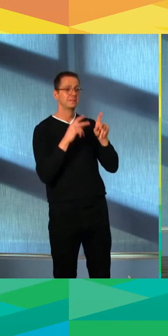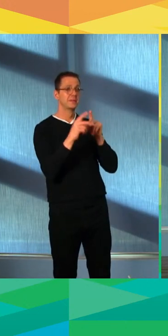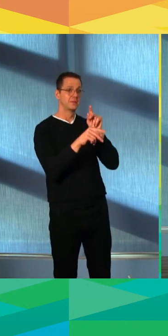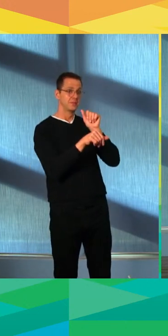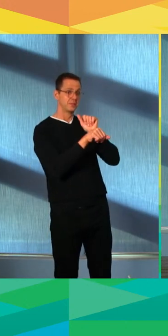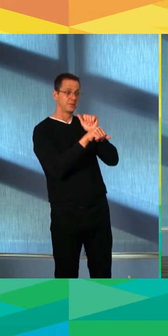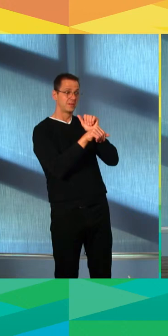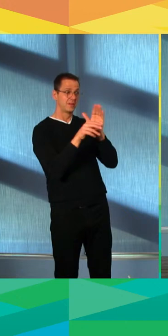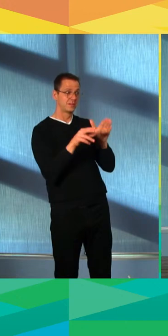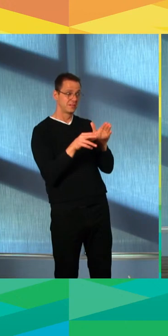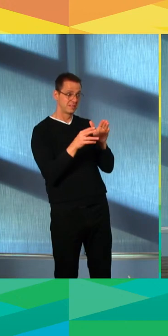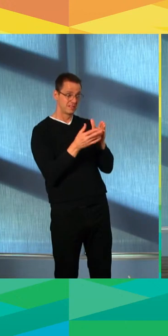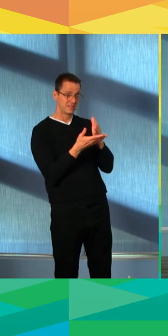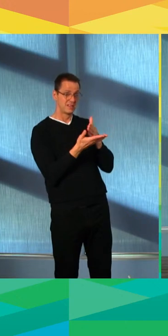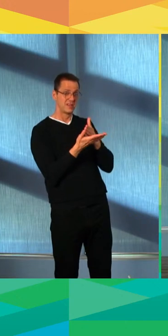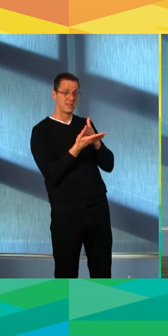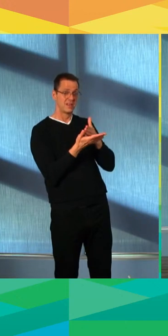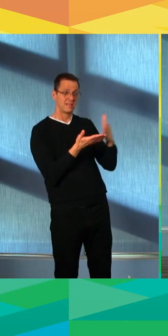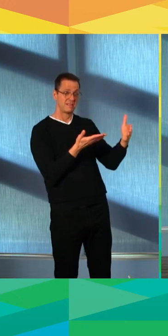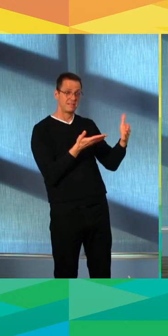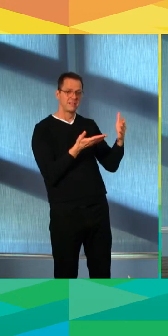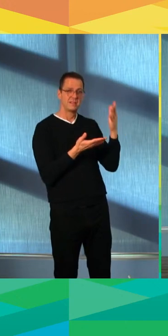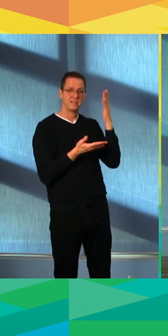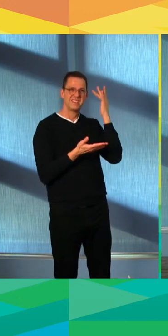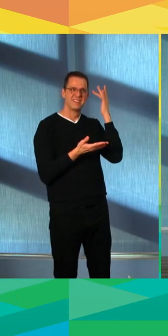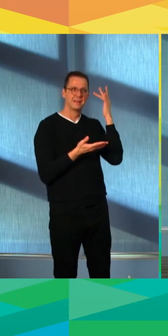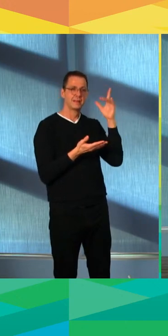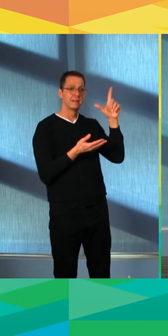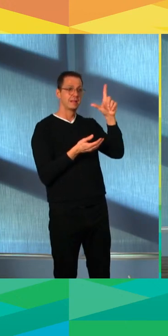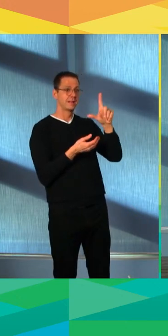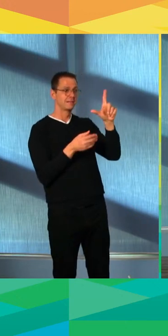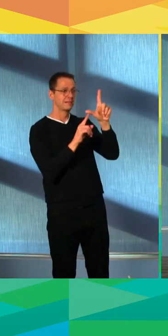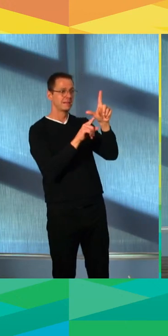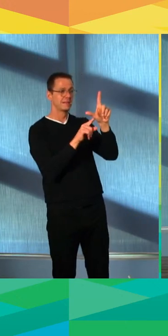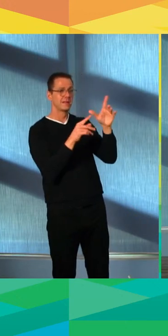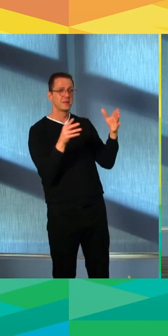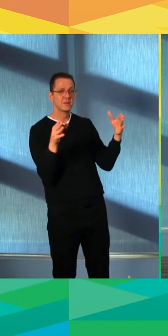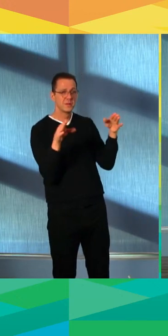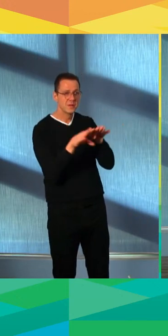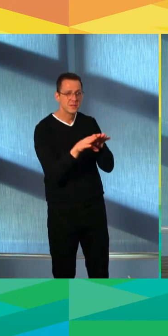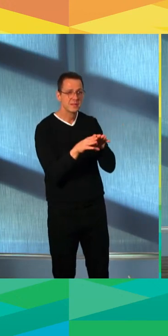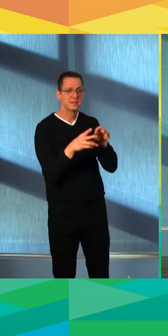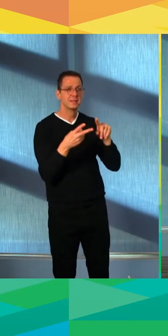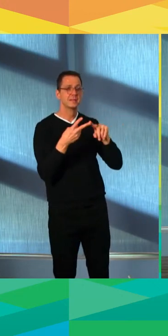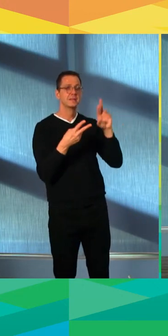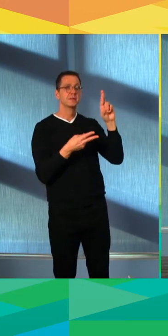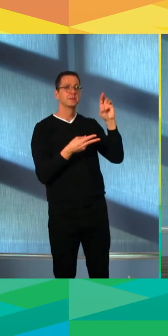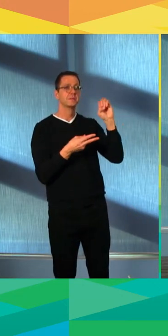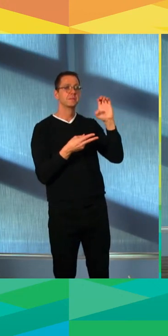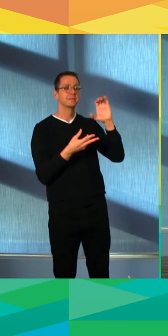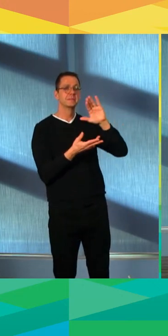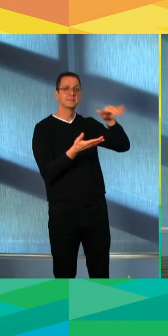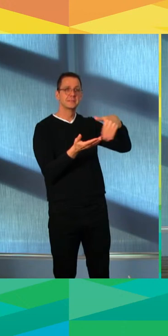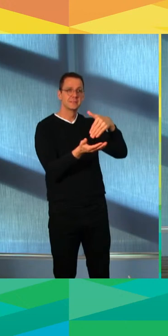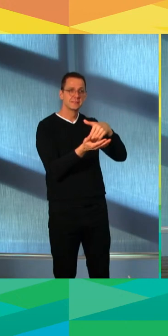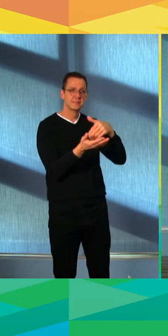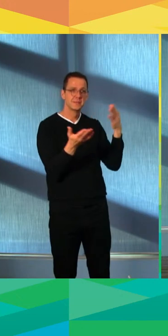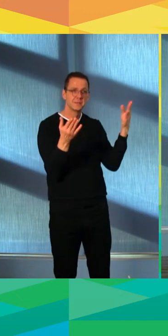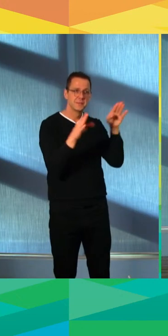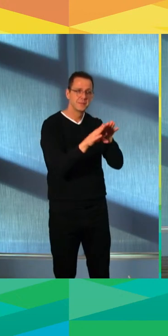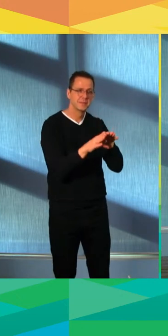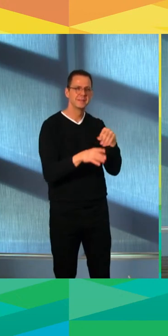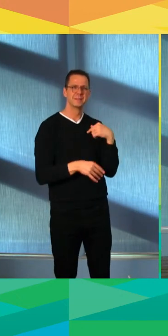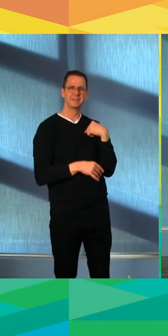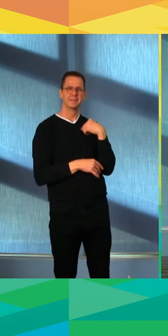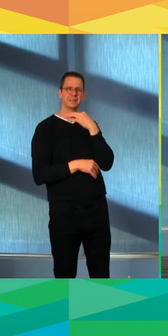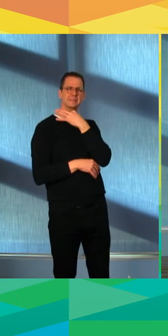the rec centres and the libraries. Can you talk about those layoff numbers if you have them, when people are being laid off,